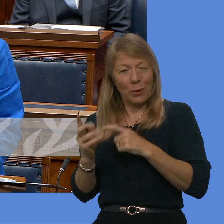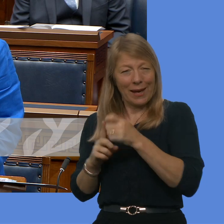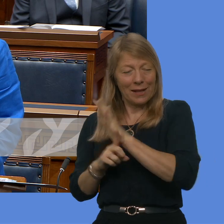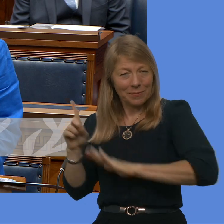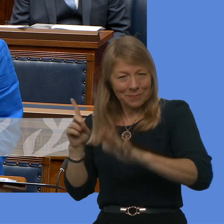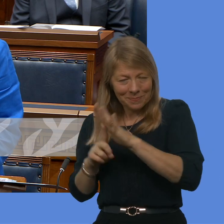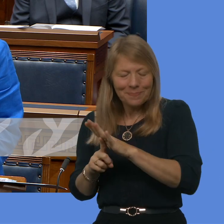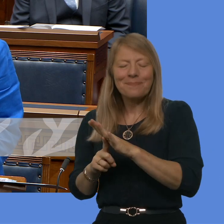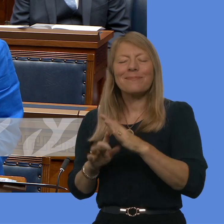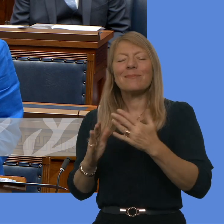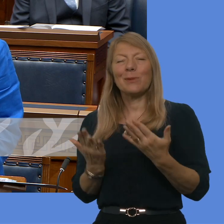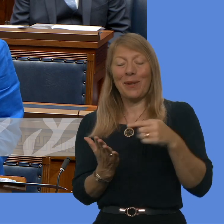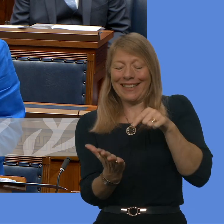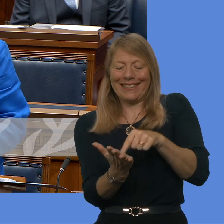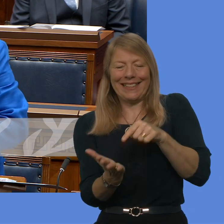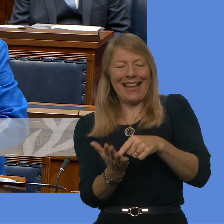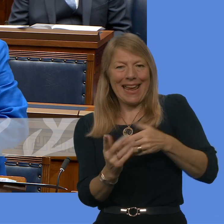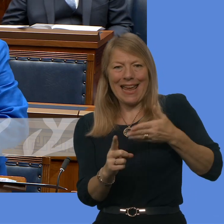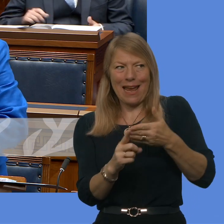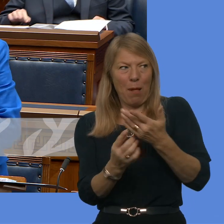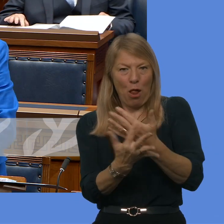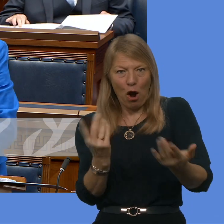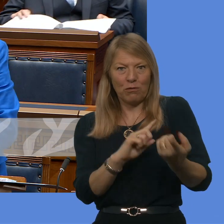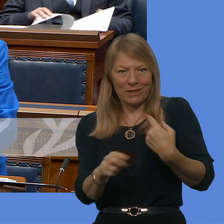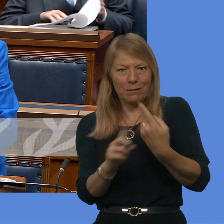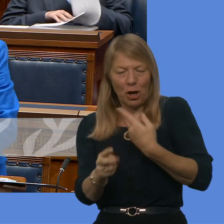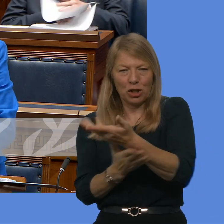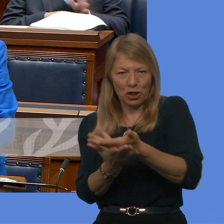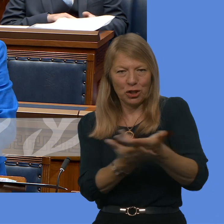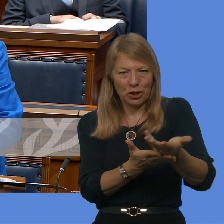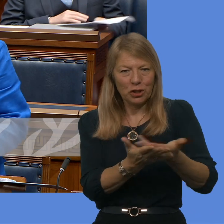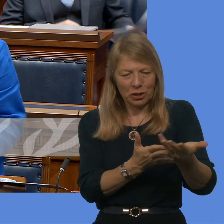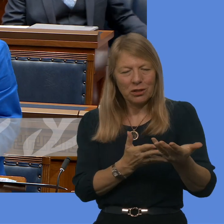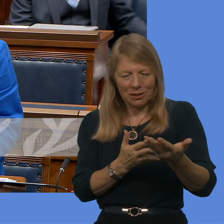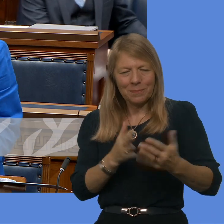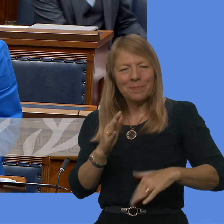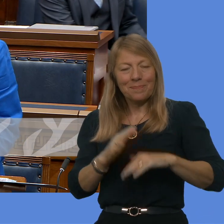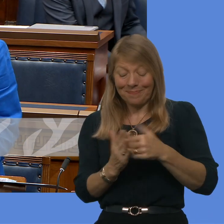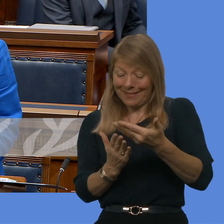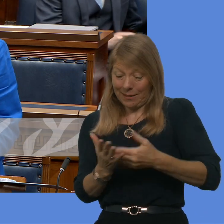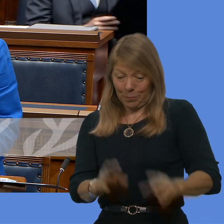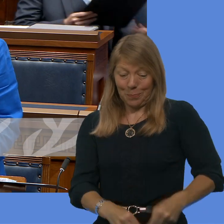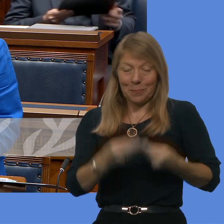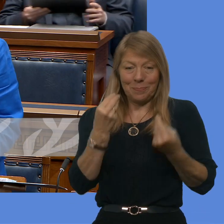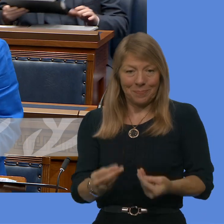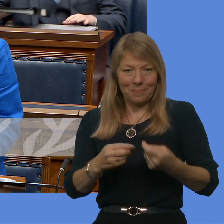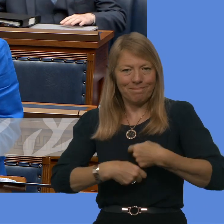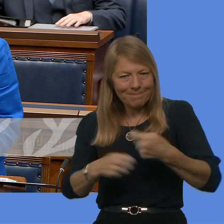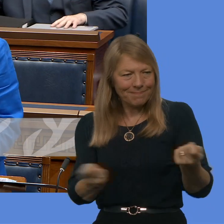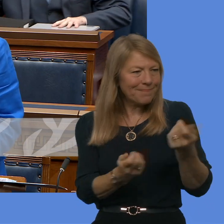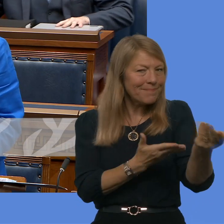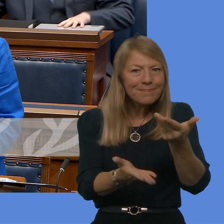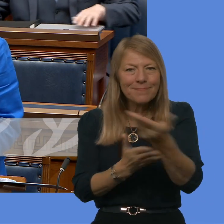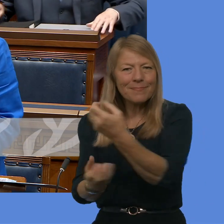as possible during the consultation period. We will deliver a consultation process which allows individuals, stakeholders and delivery partners to help shape our